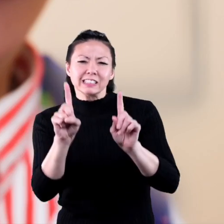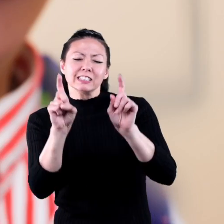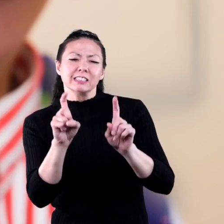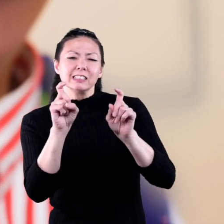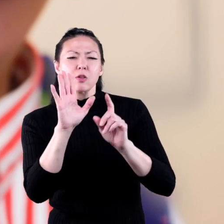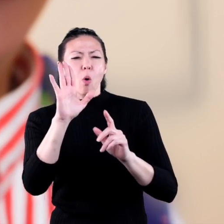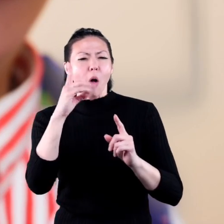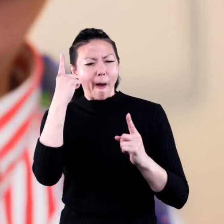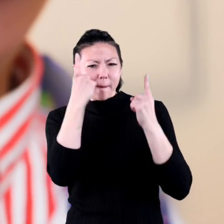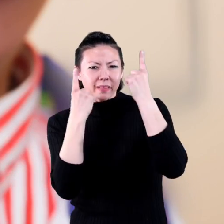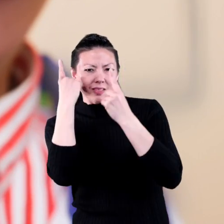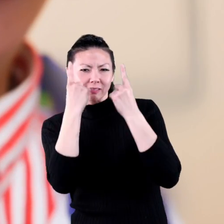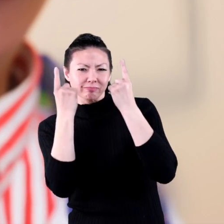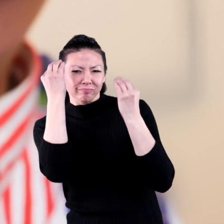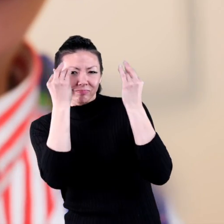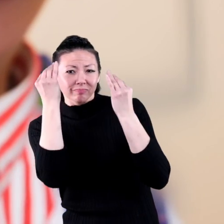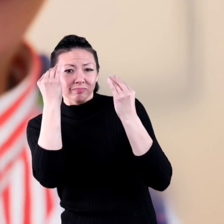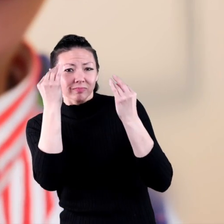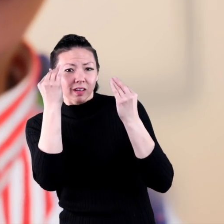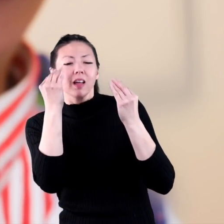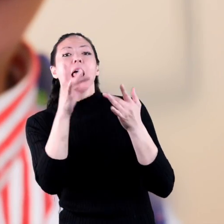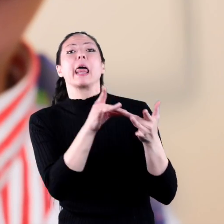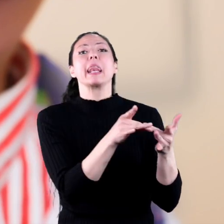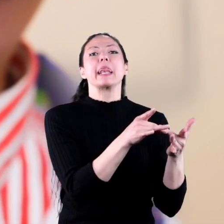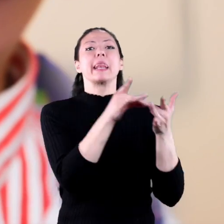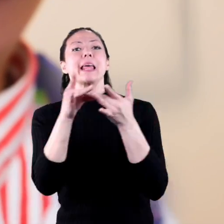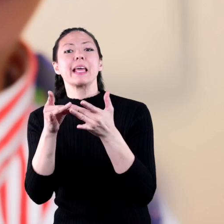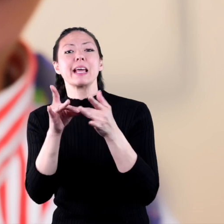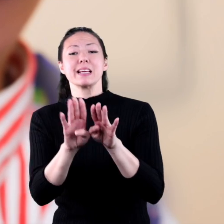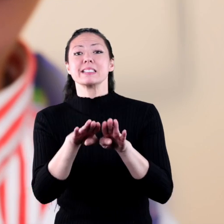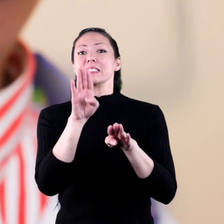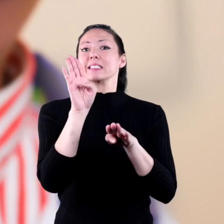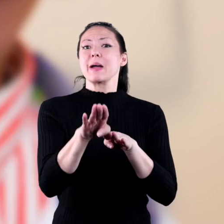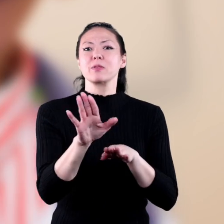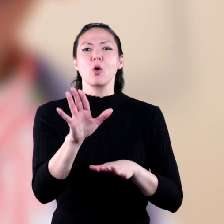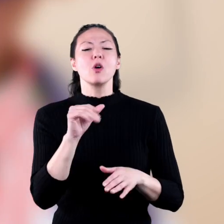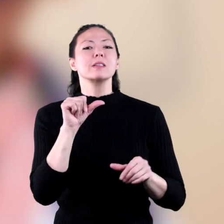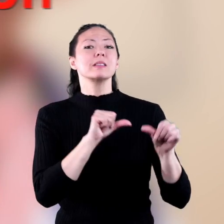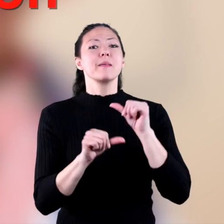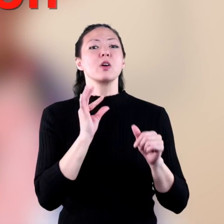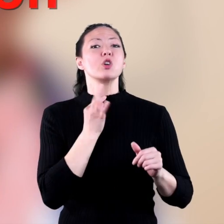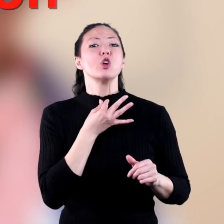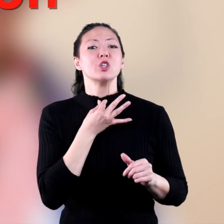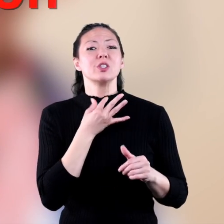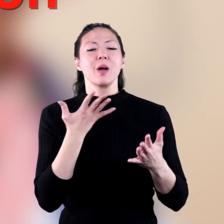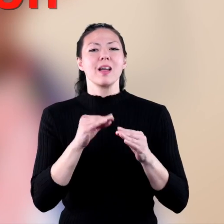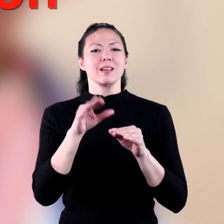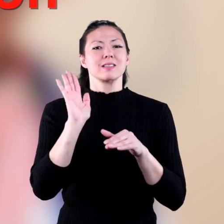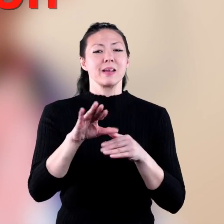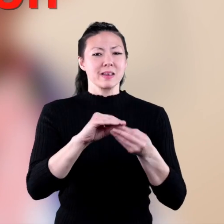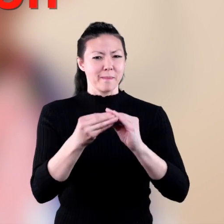your hypothesis now leads you to the next step in the Scientific Method, which is to experiment.